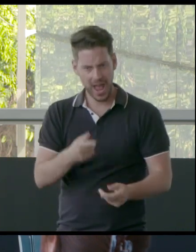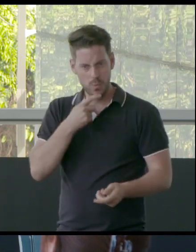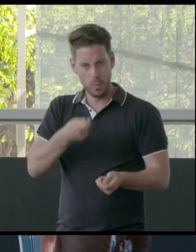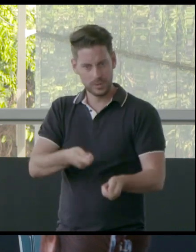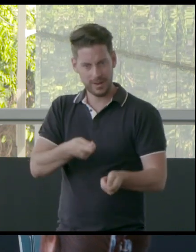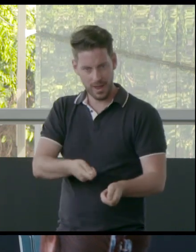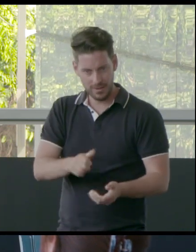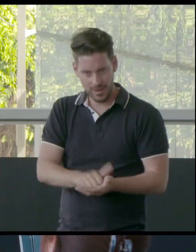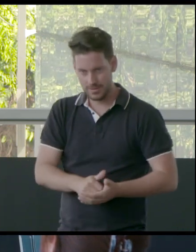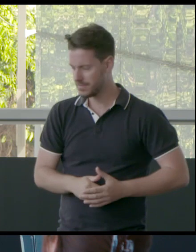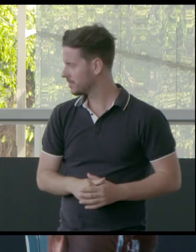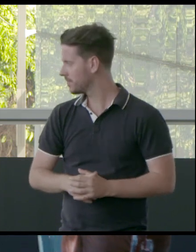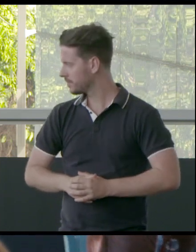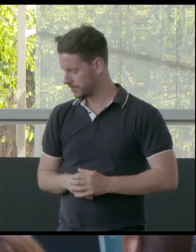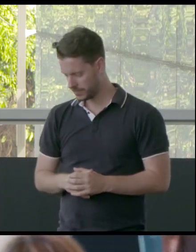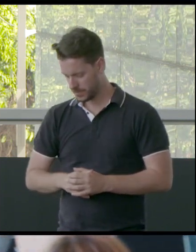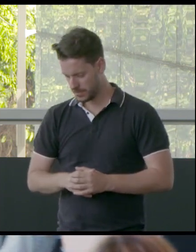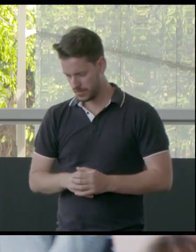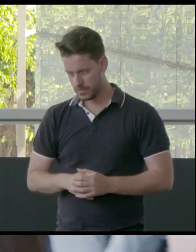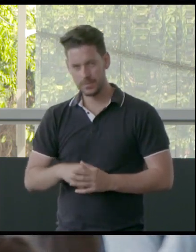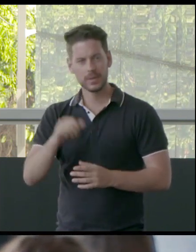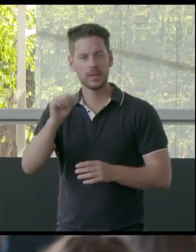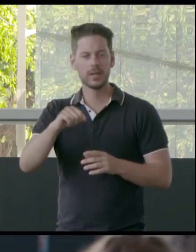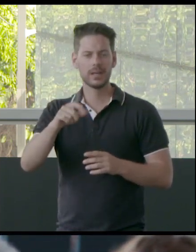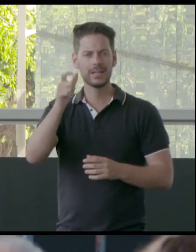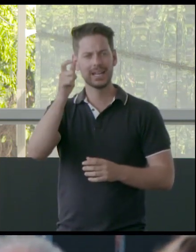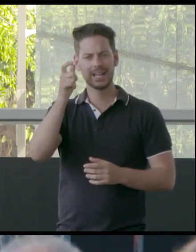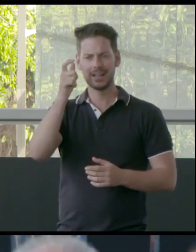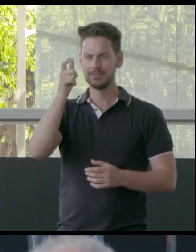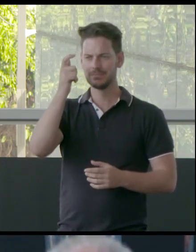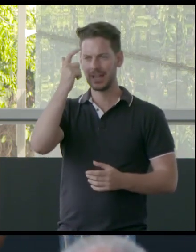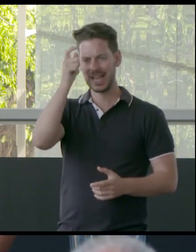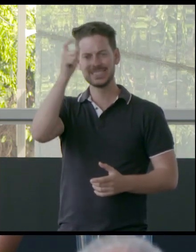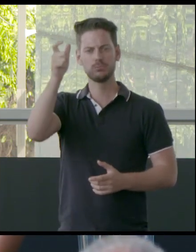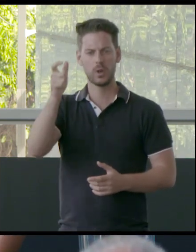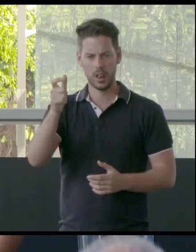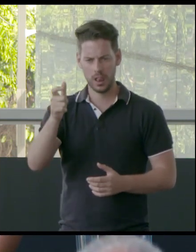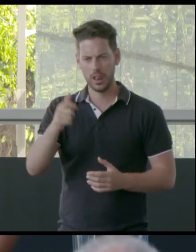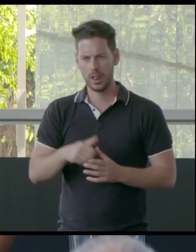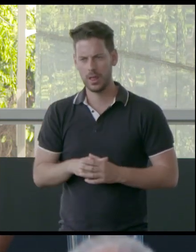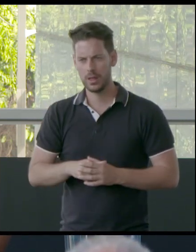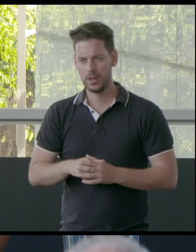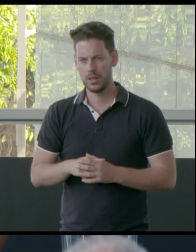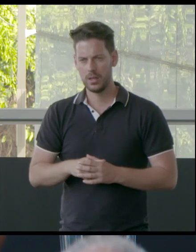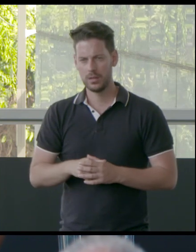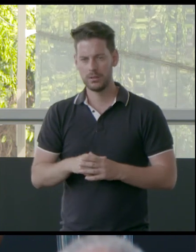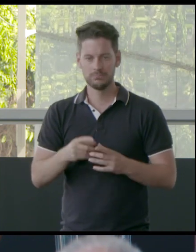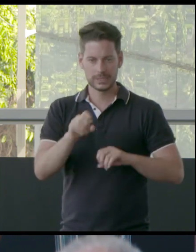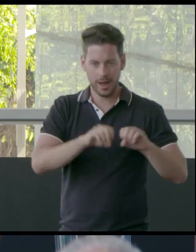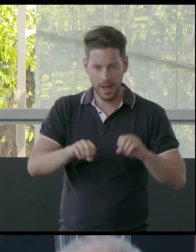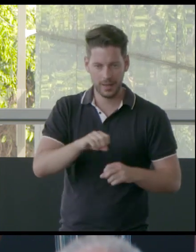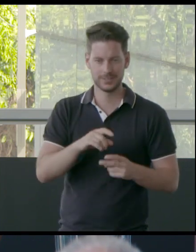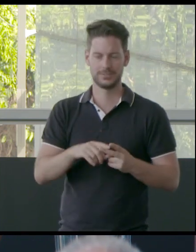So it's a conceptual... It's conceptual and it's also science.